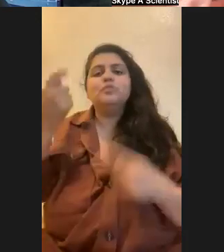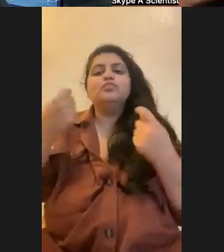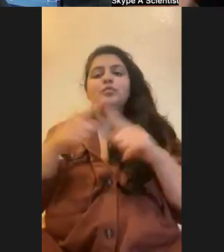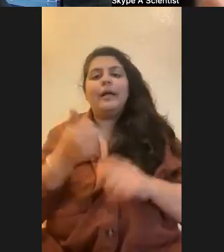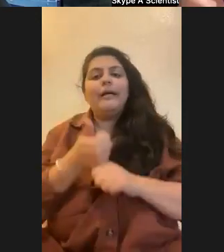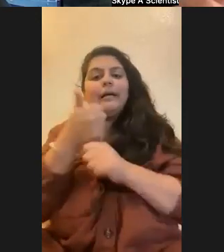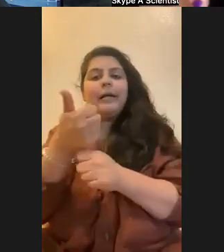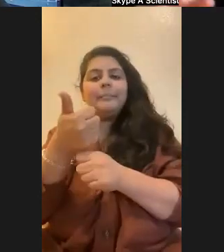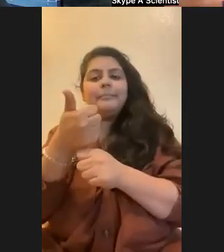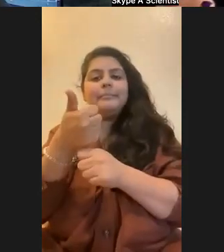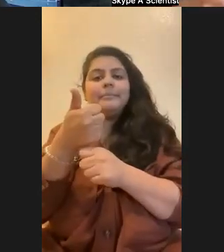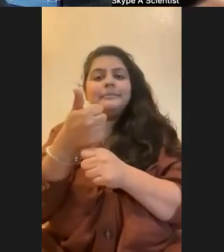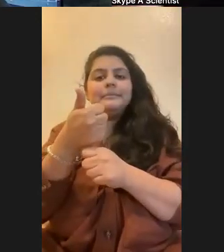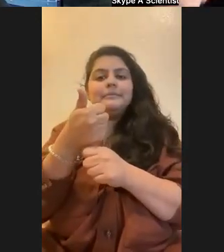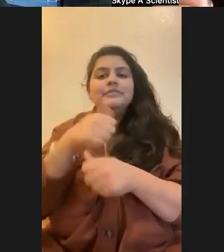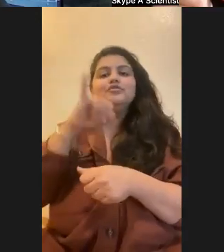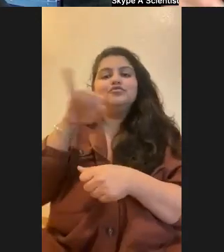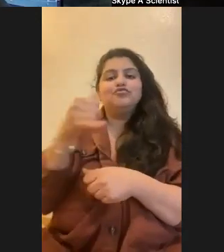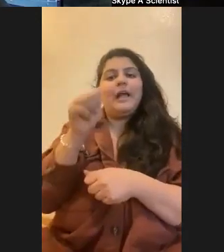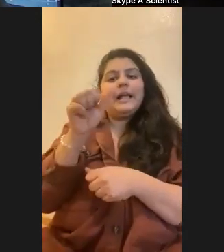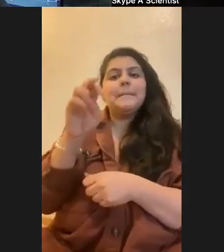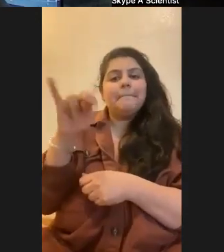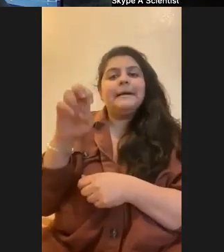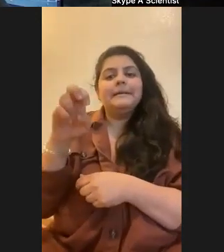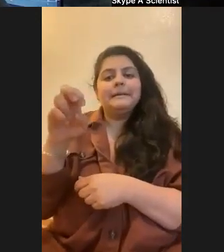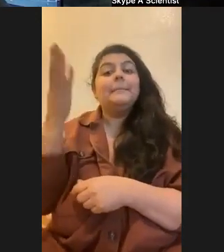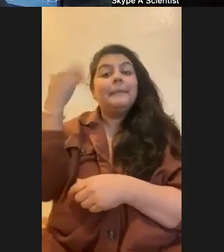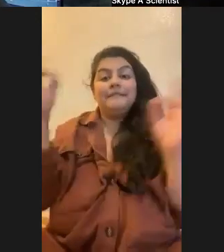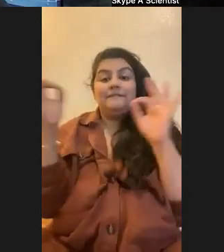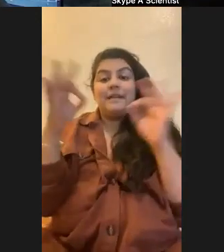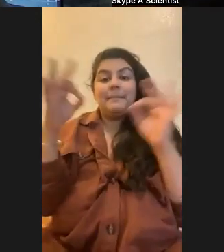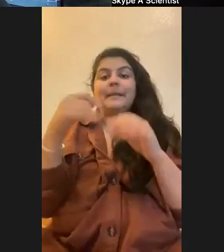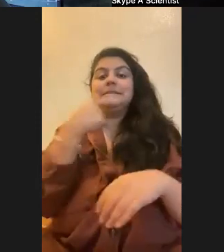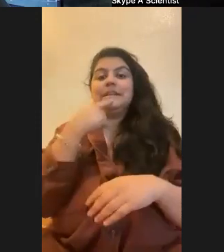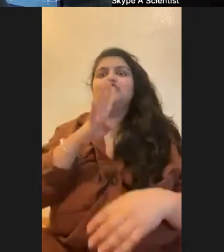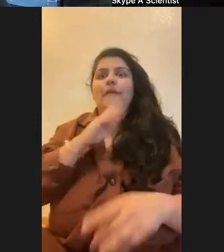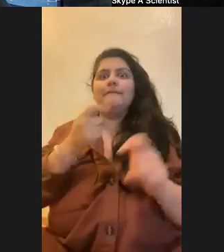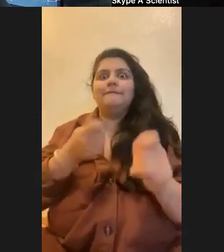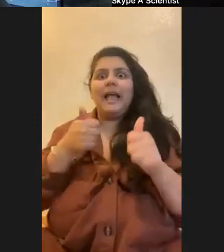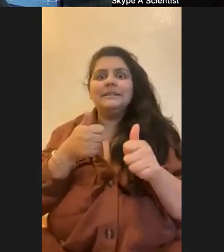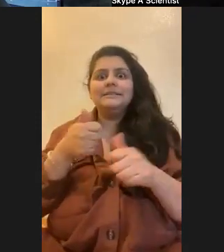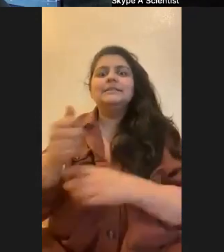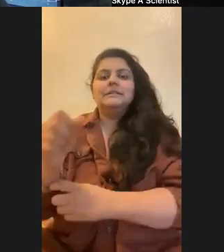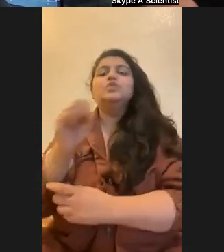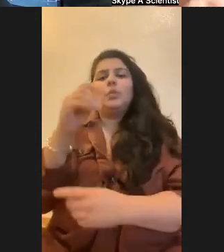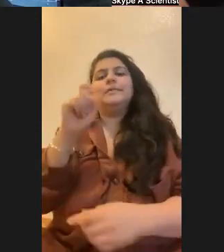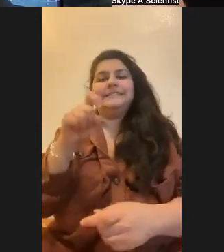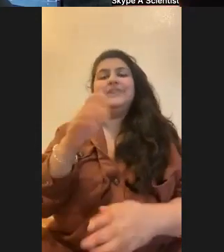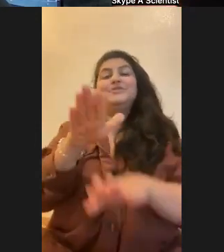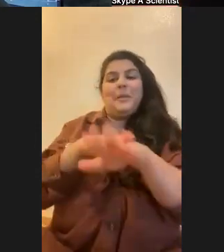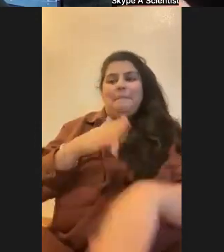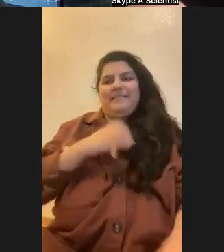hand as quickly as we can talk. got some feedback last time that I talked too fast. I got to slow down my East Coast speech.